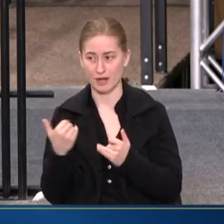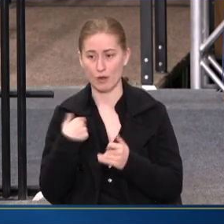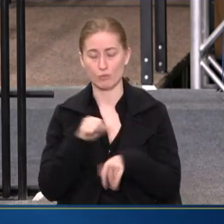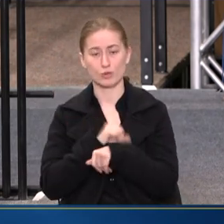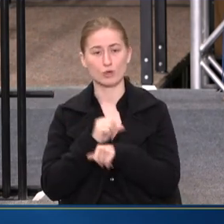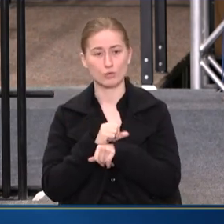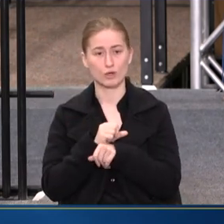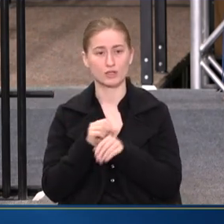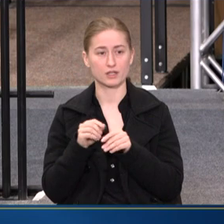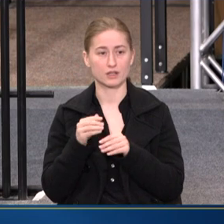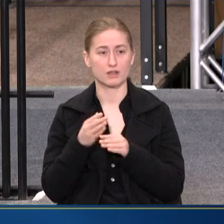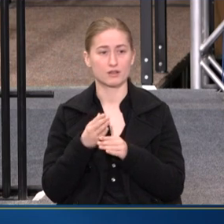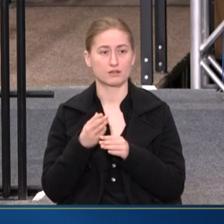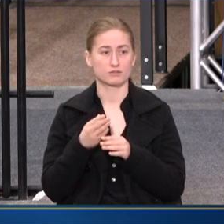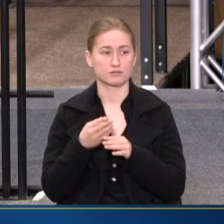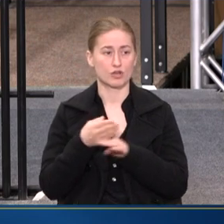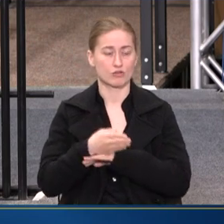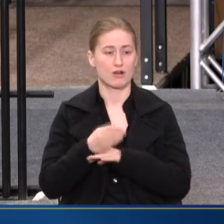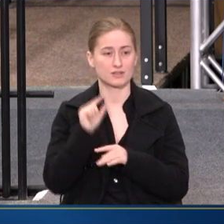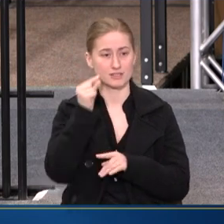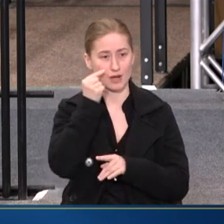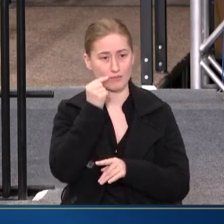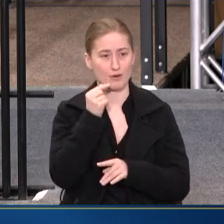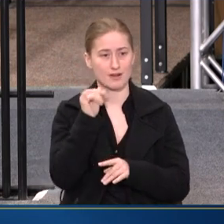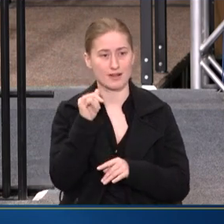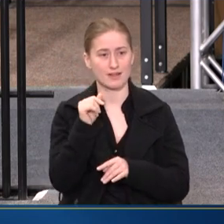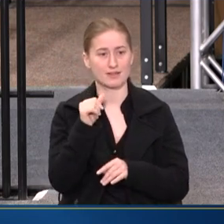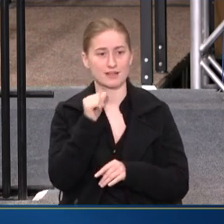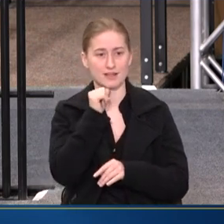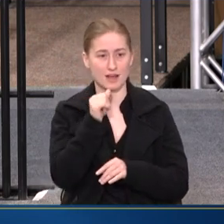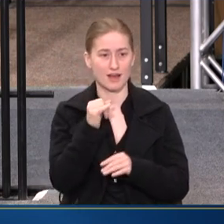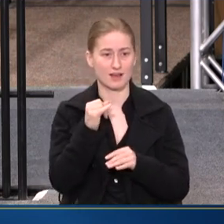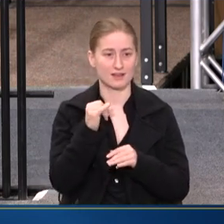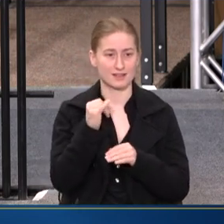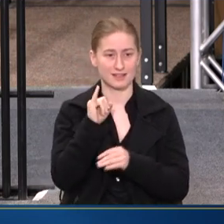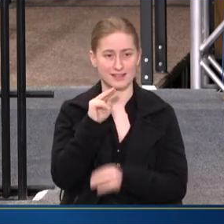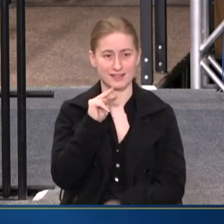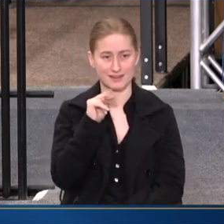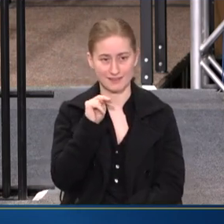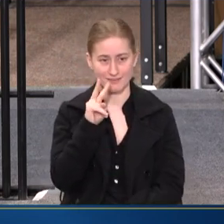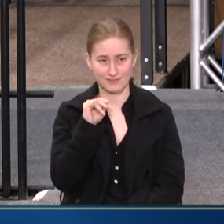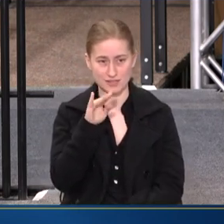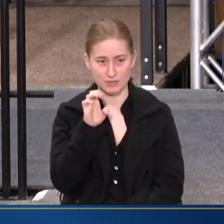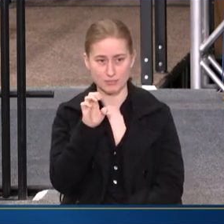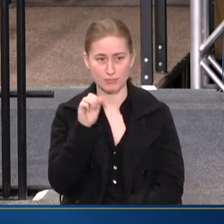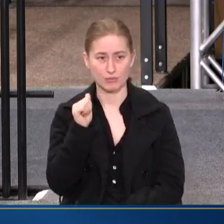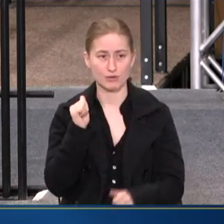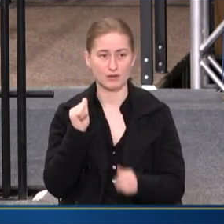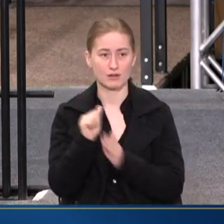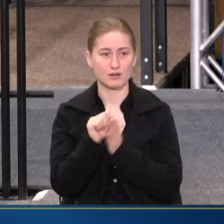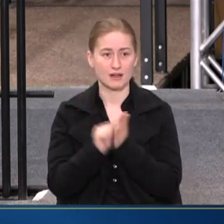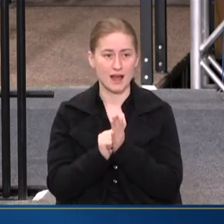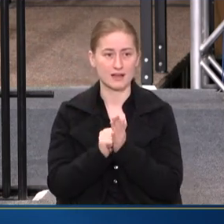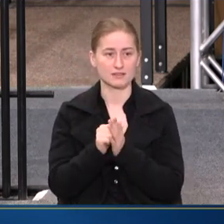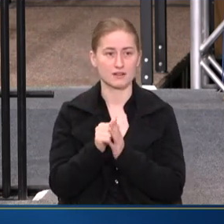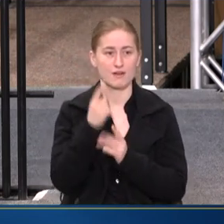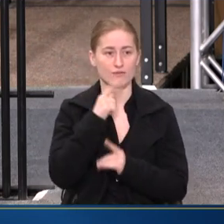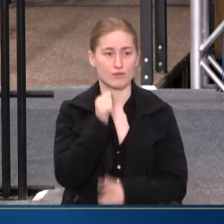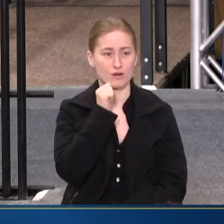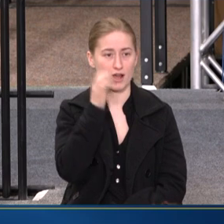ACROSS THE GOVERNMENT ON THE NOT INVISIBLE ACT COMMISSION THAT'S LOOKING AT MURDERED AND MISSING INDIGENOUS PERSONS.